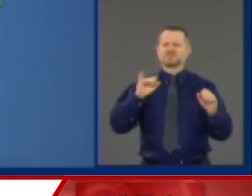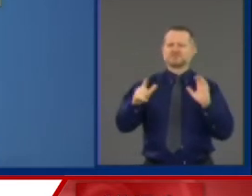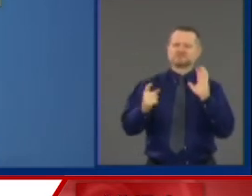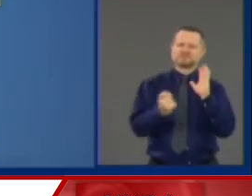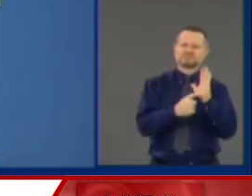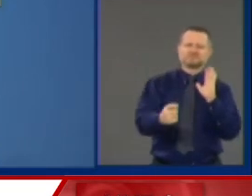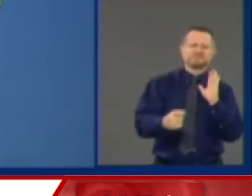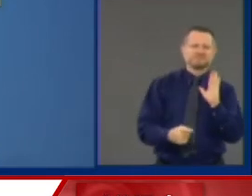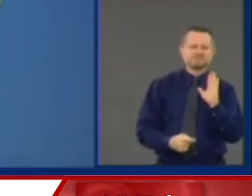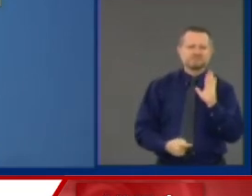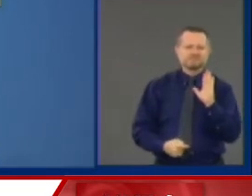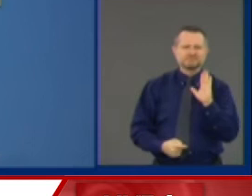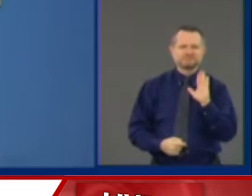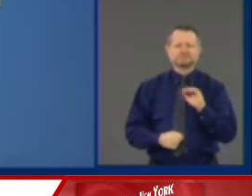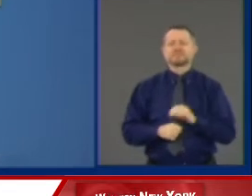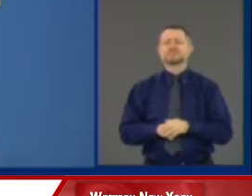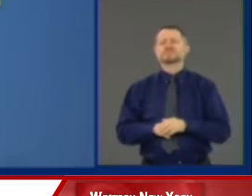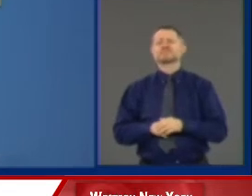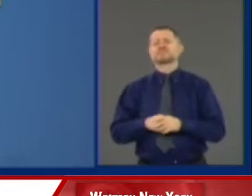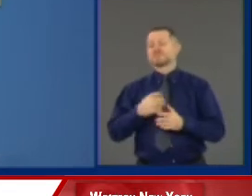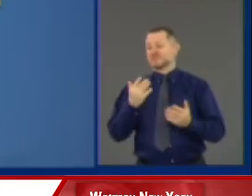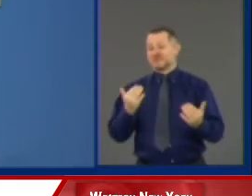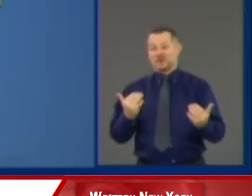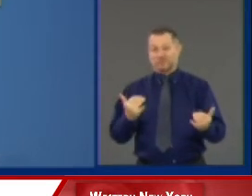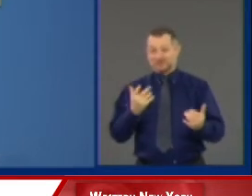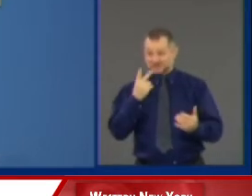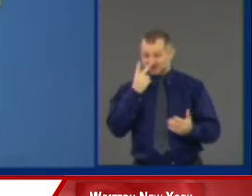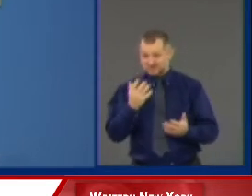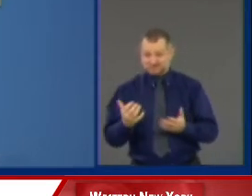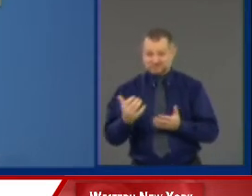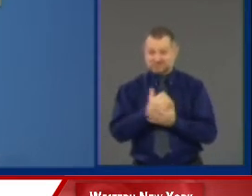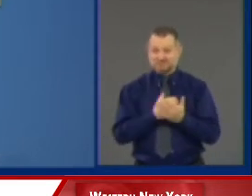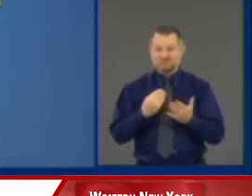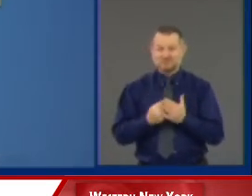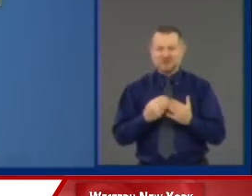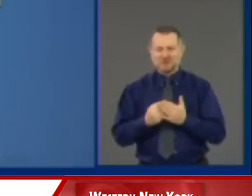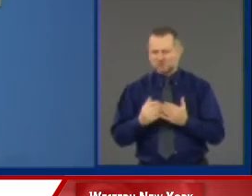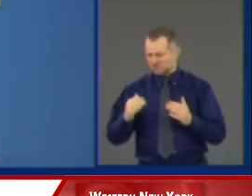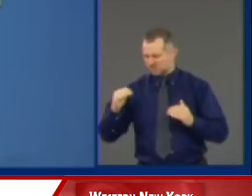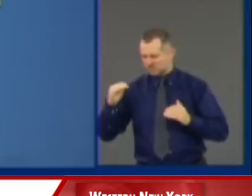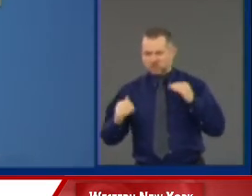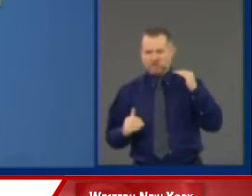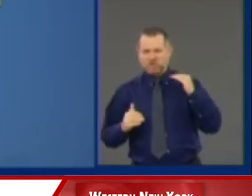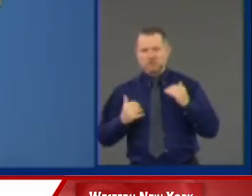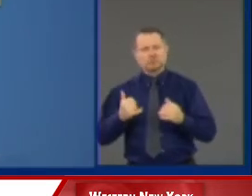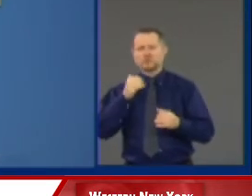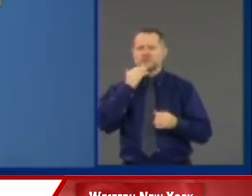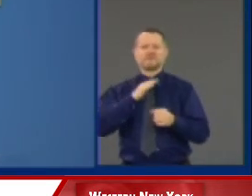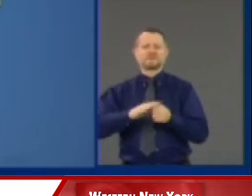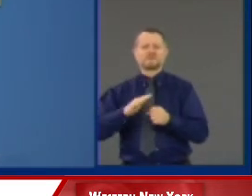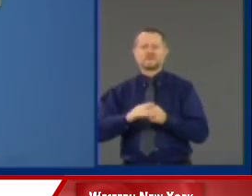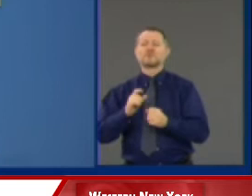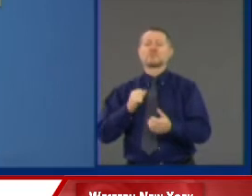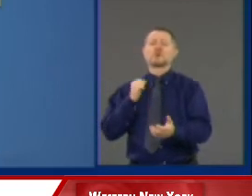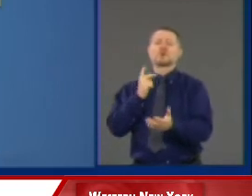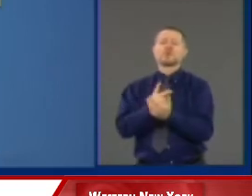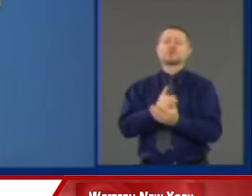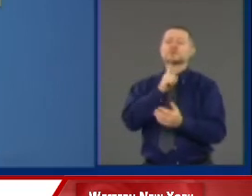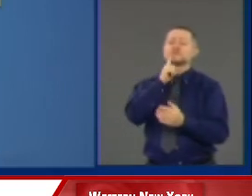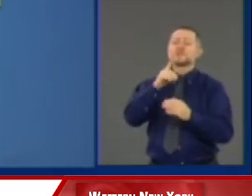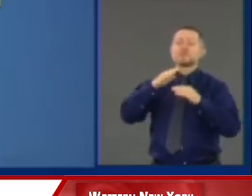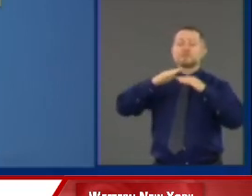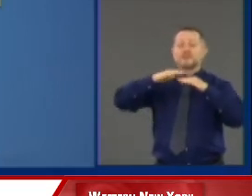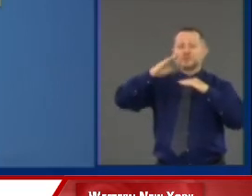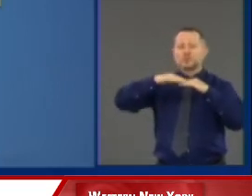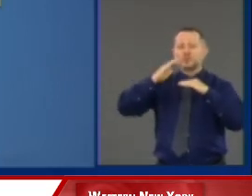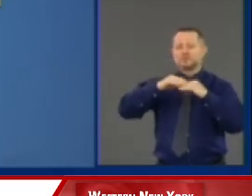Record income inequality. People said enough and passed a real minimum wage in this state that